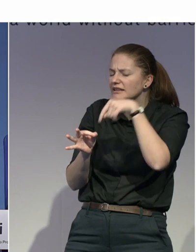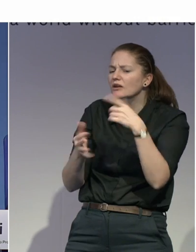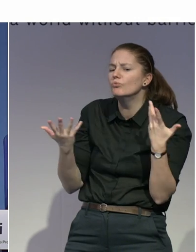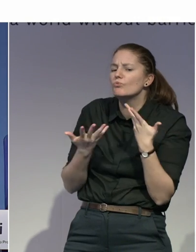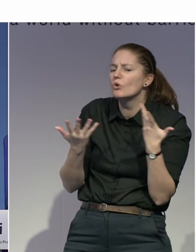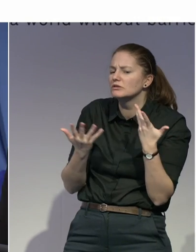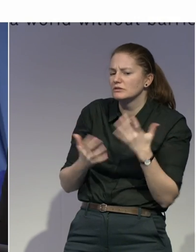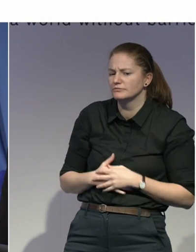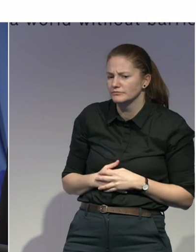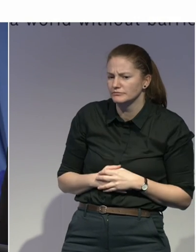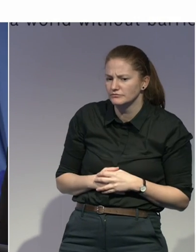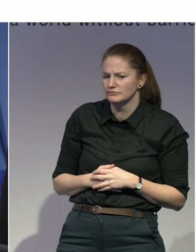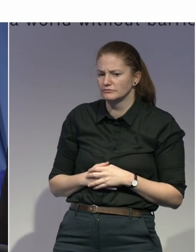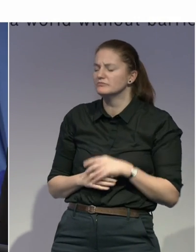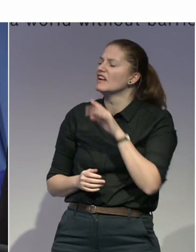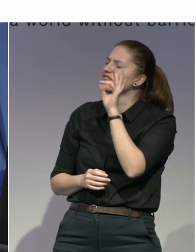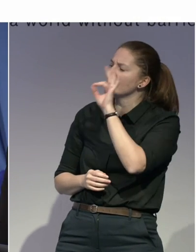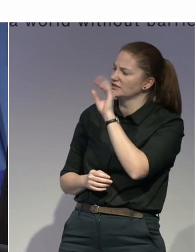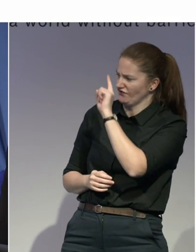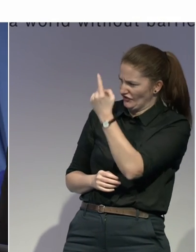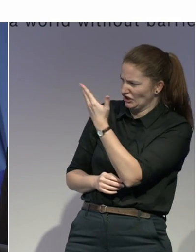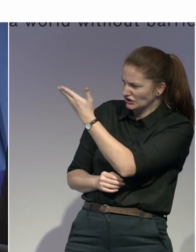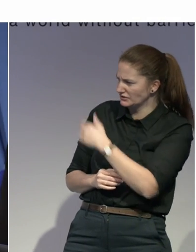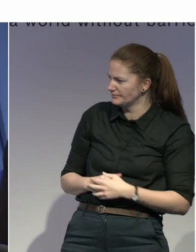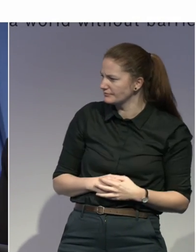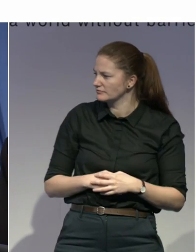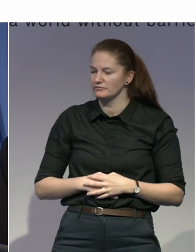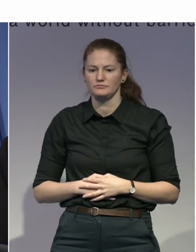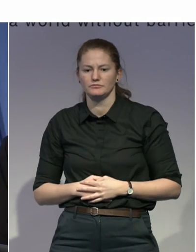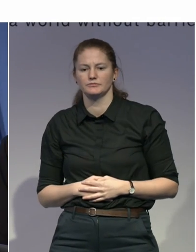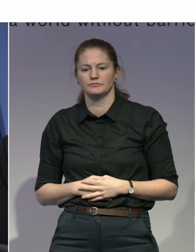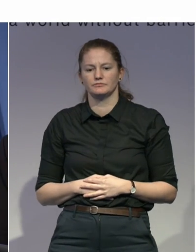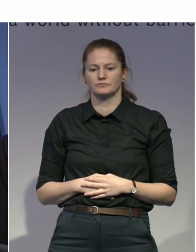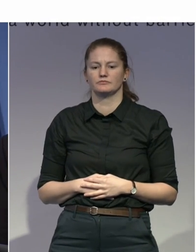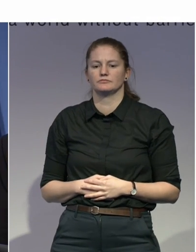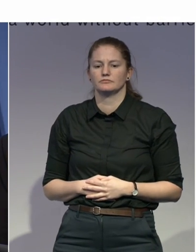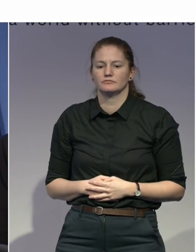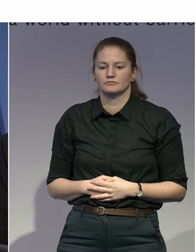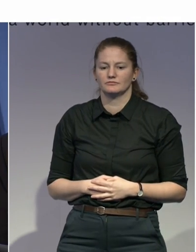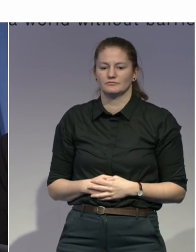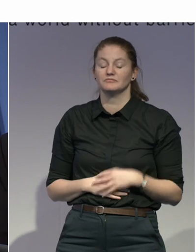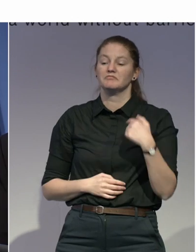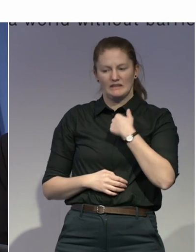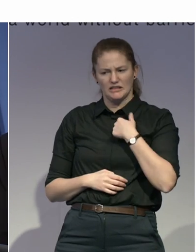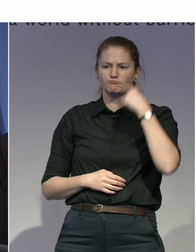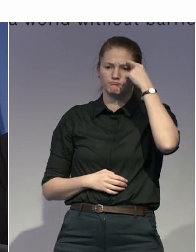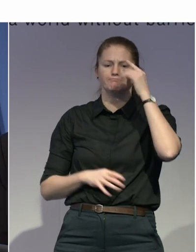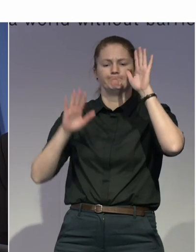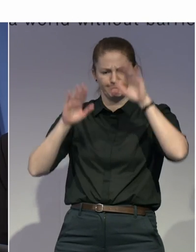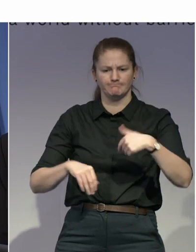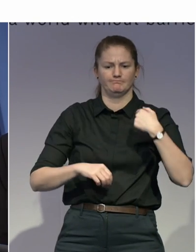decided to come here because having the chance of speaking with other